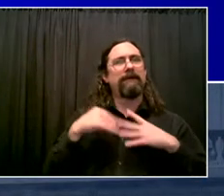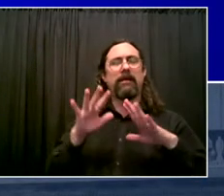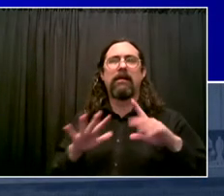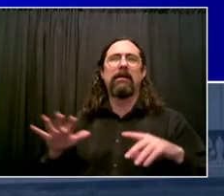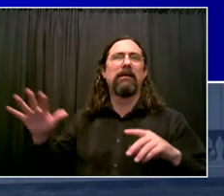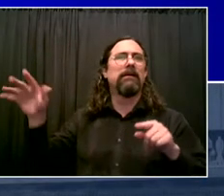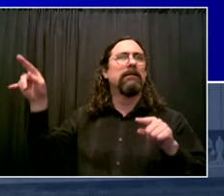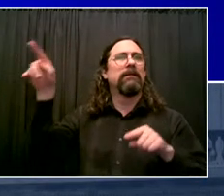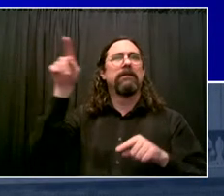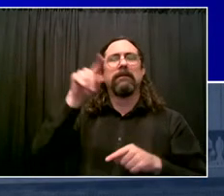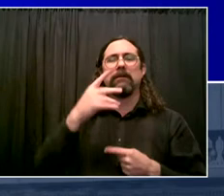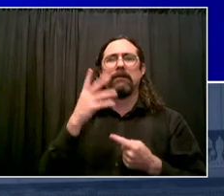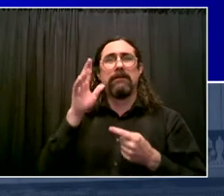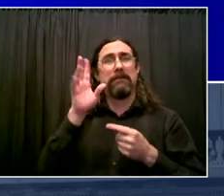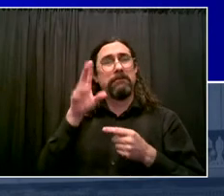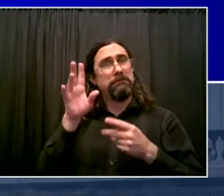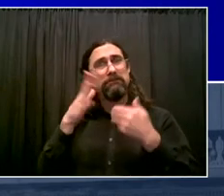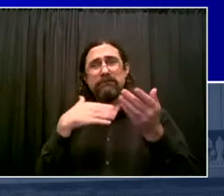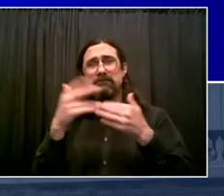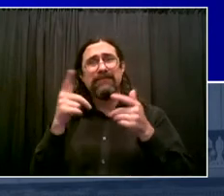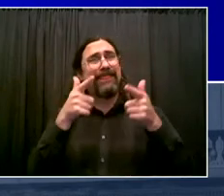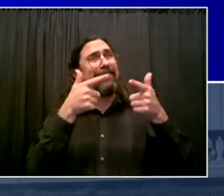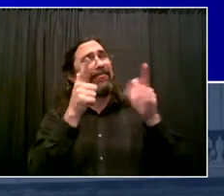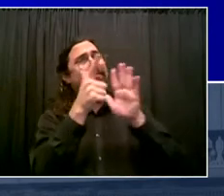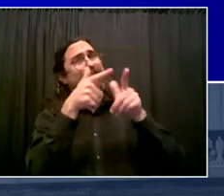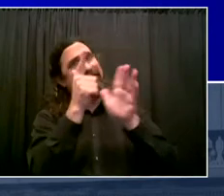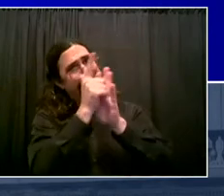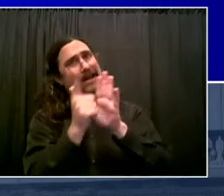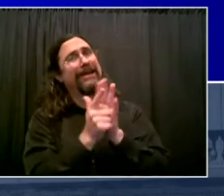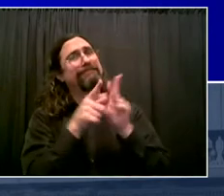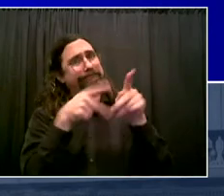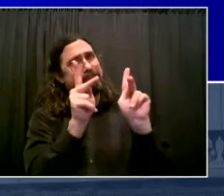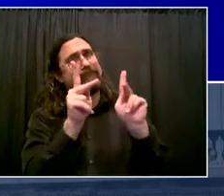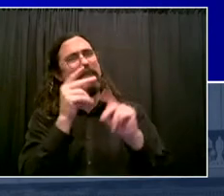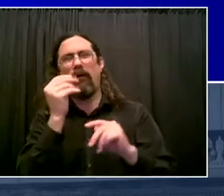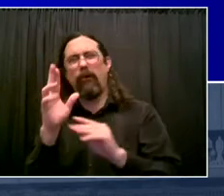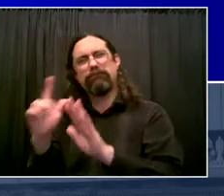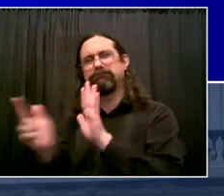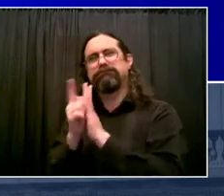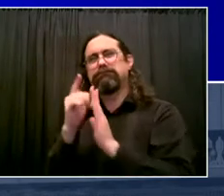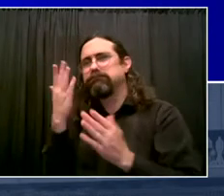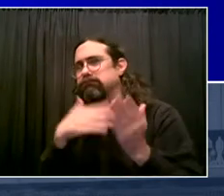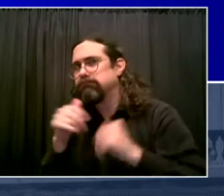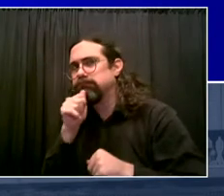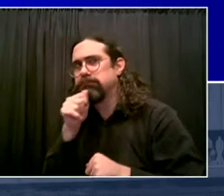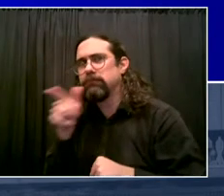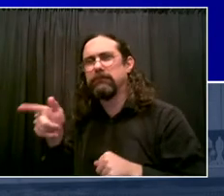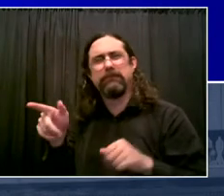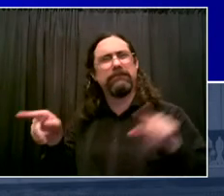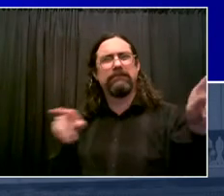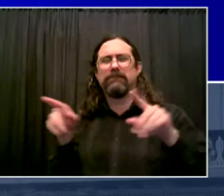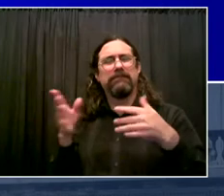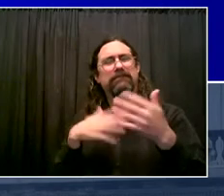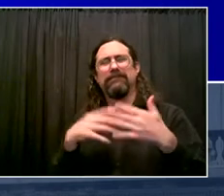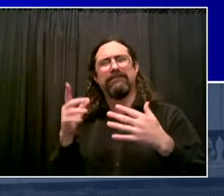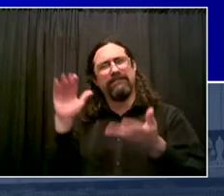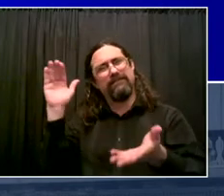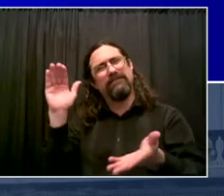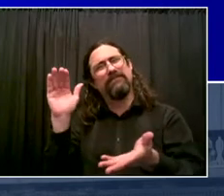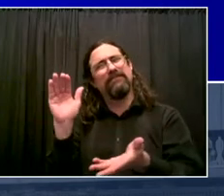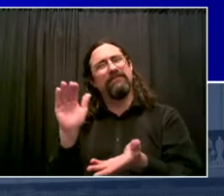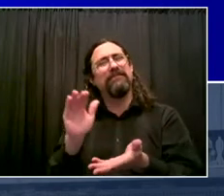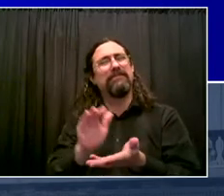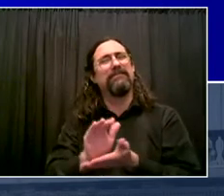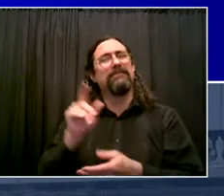% compared to last year. That's making a huge difference, but the flow of guns is endless into the